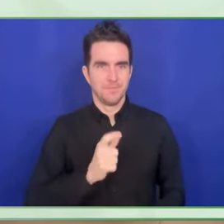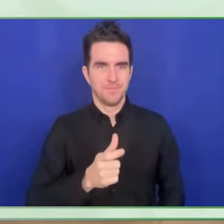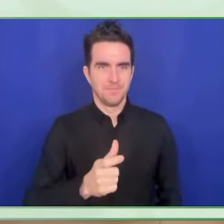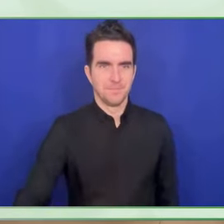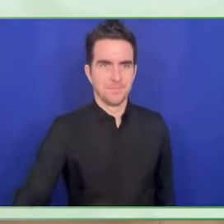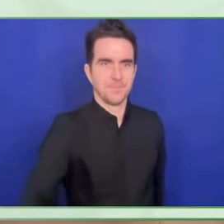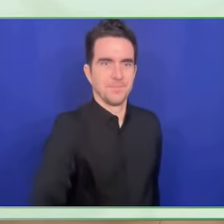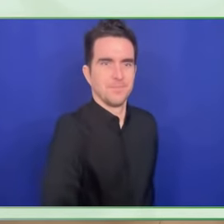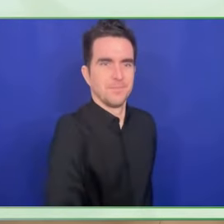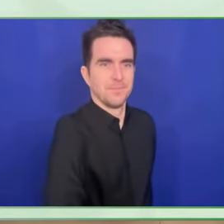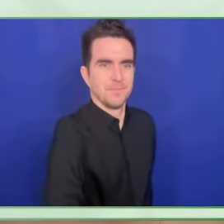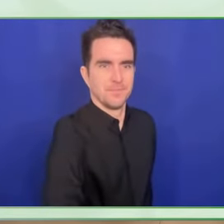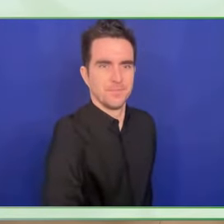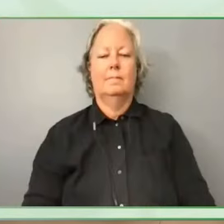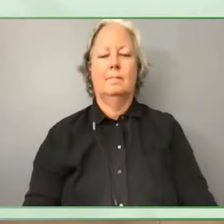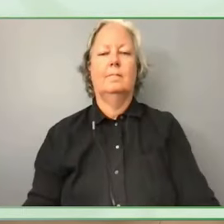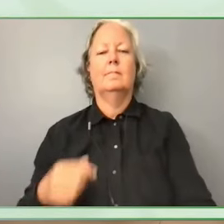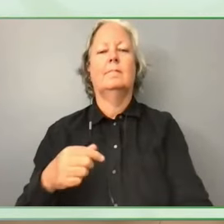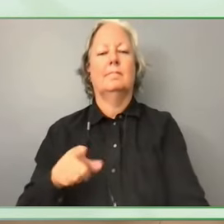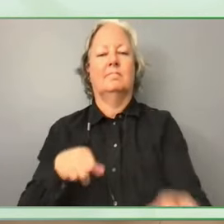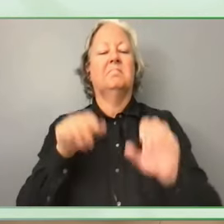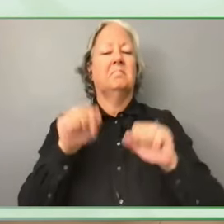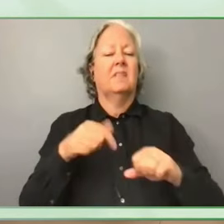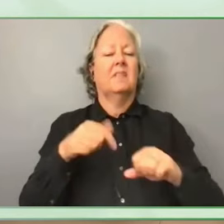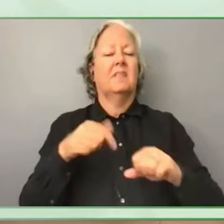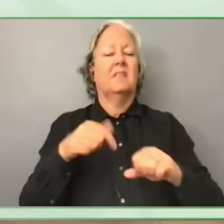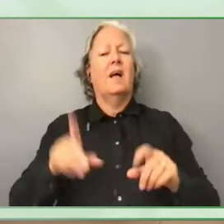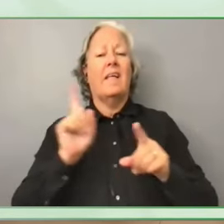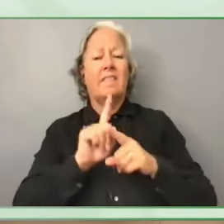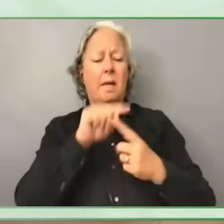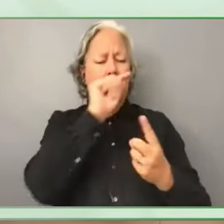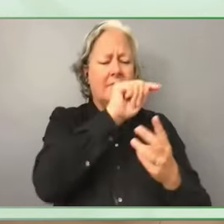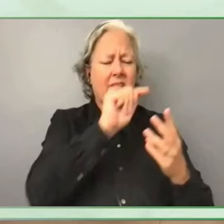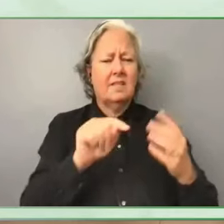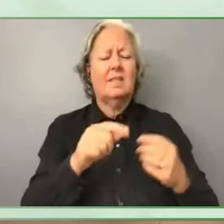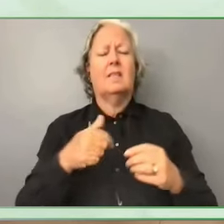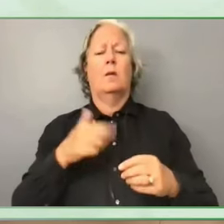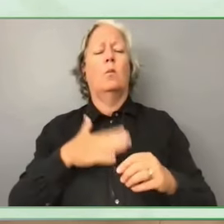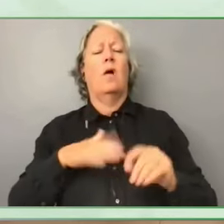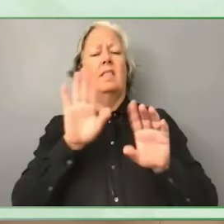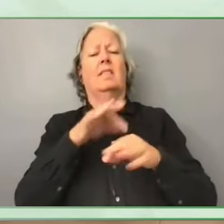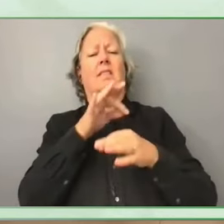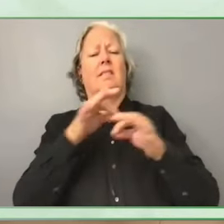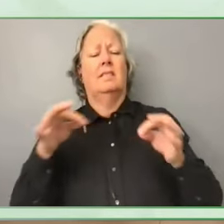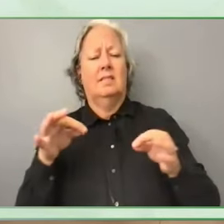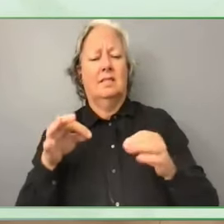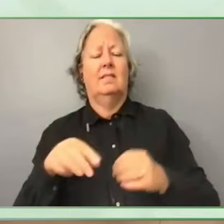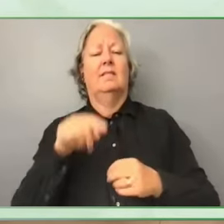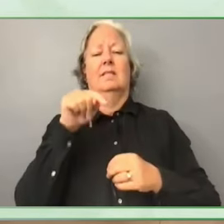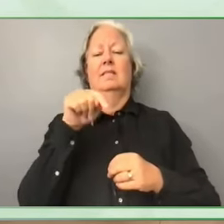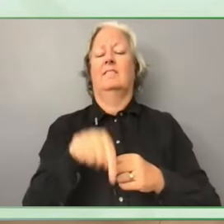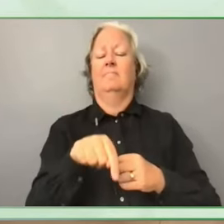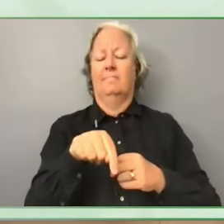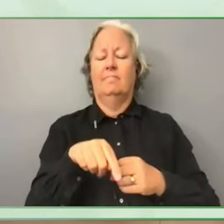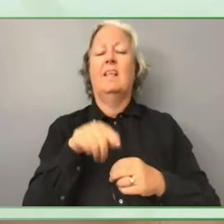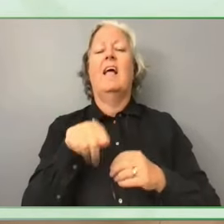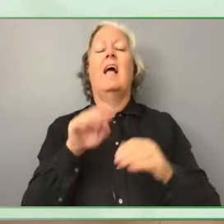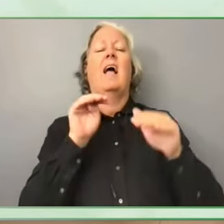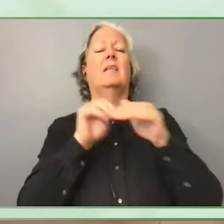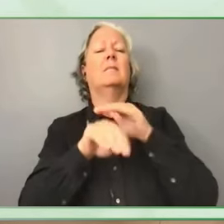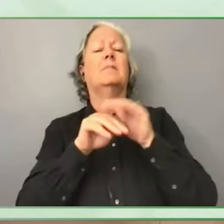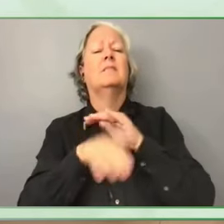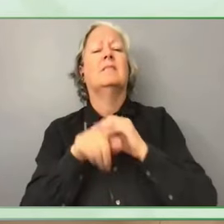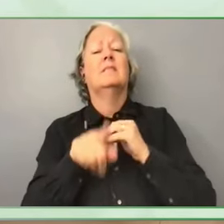and I would wrap up the panel saying that accessibility by design in cybersecurity technologies,